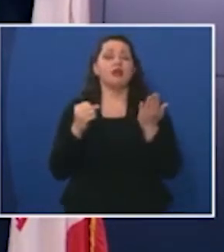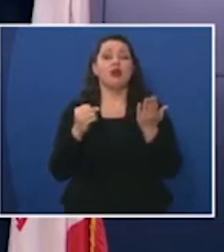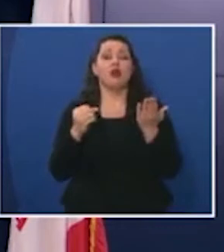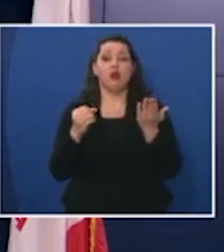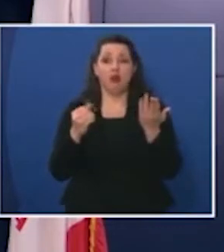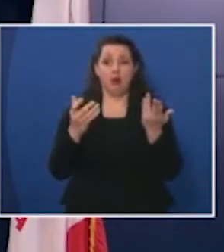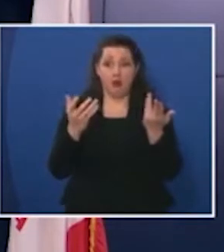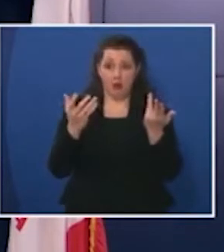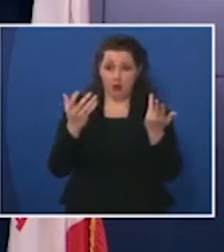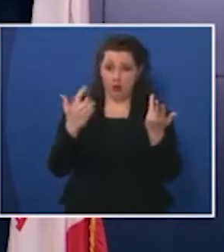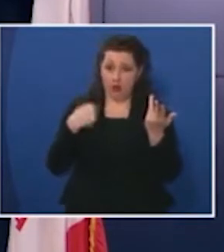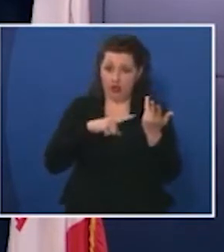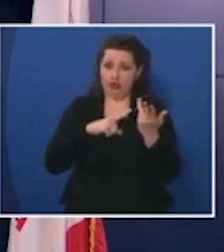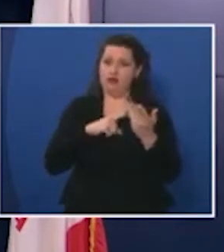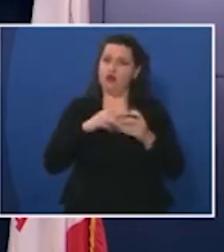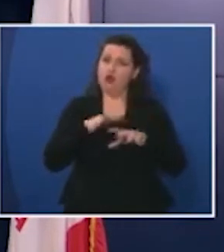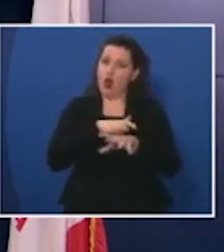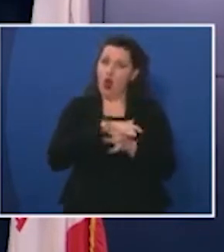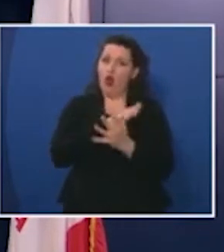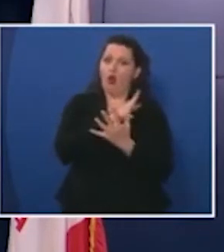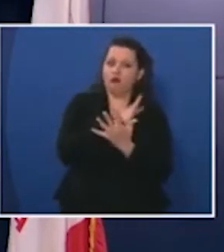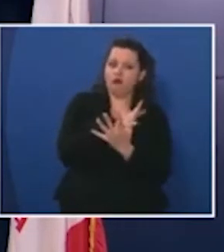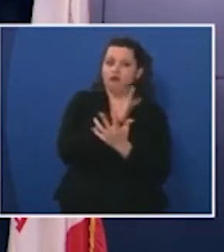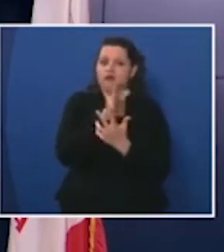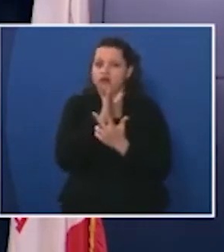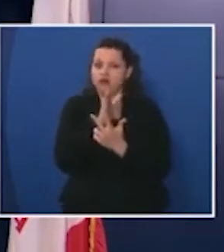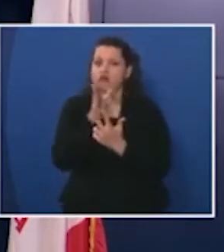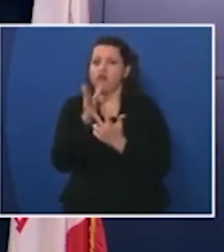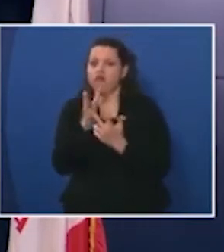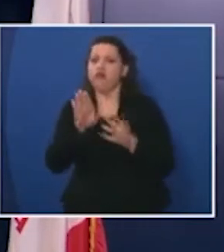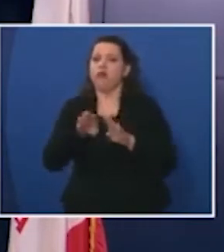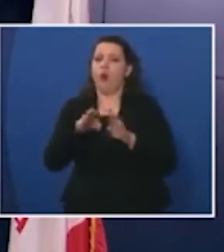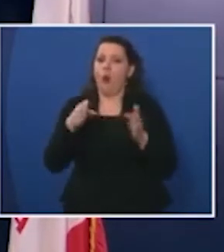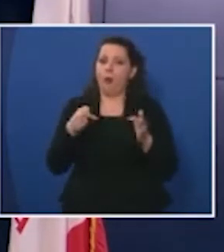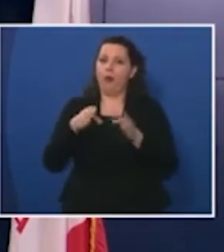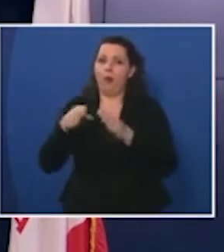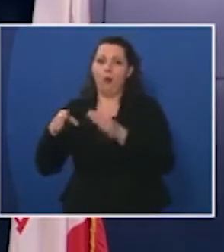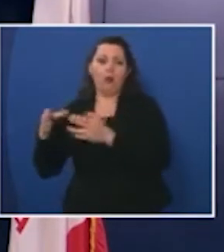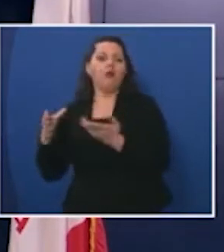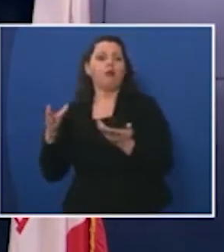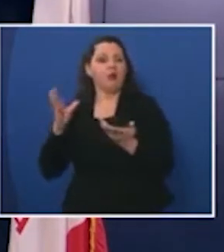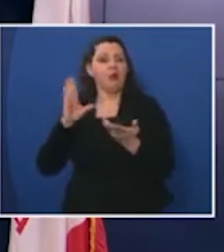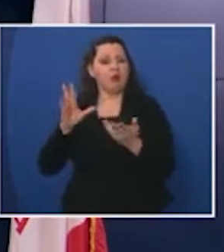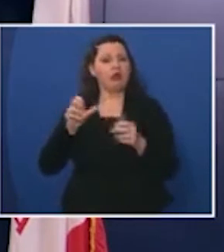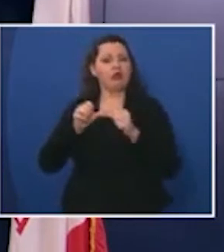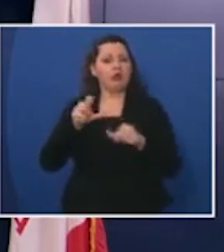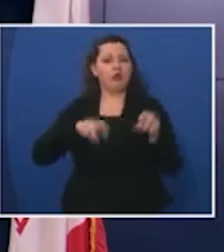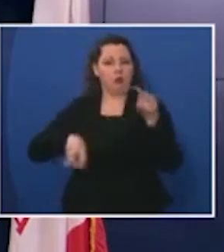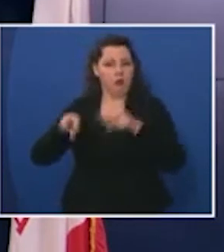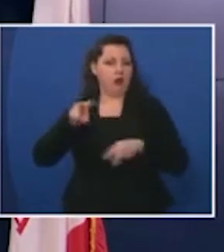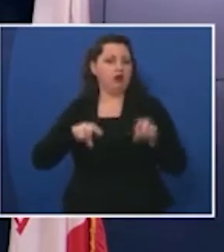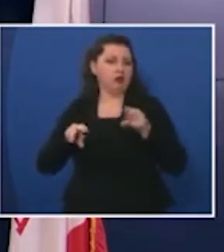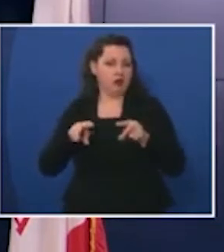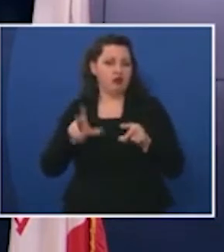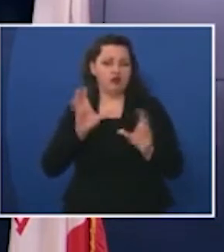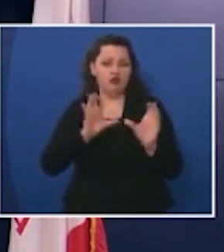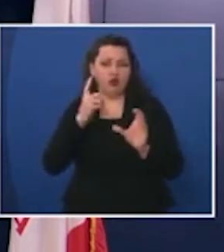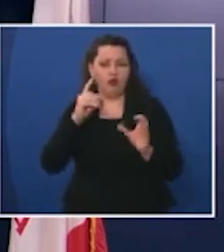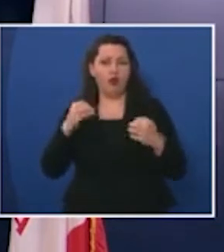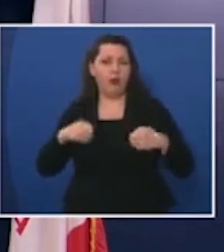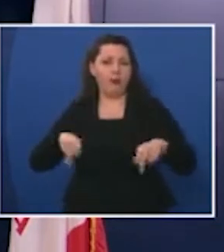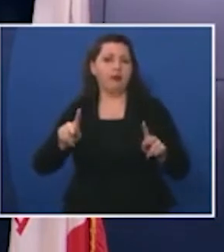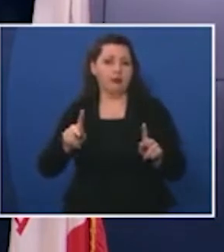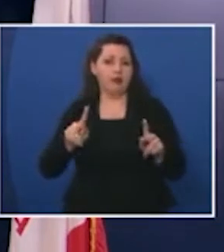a phased in approach continue to open up our economy we'll continue to monitor and look for opportunity